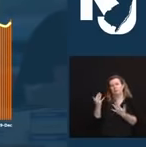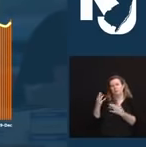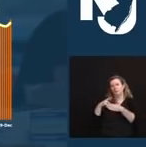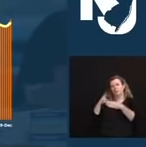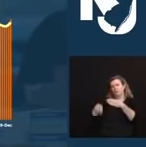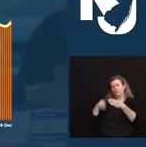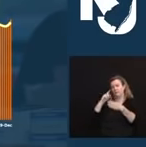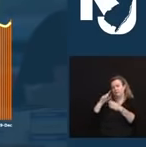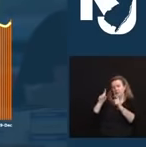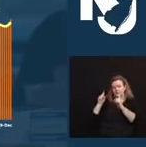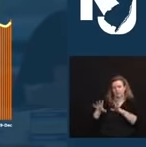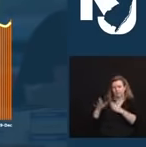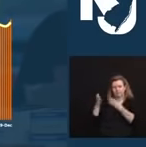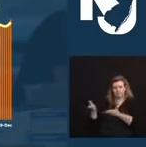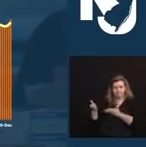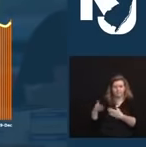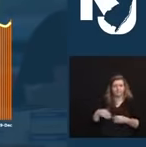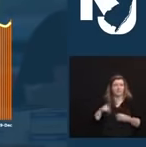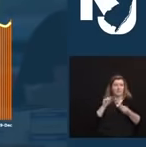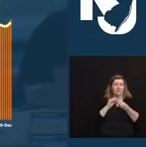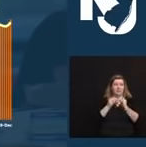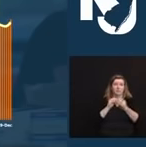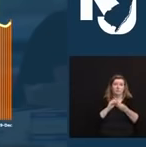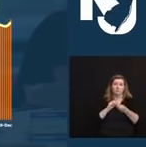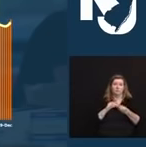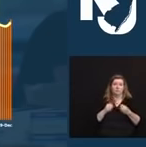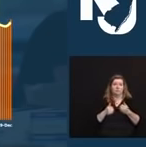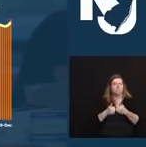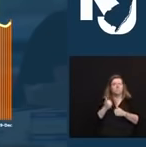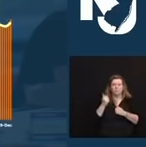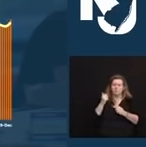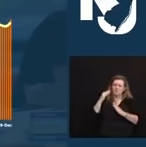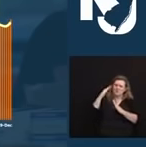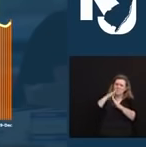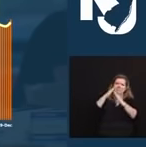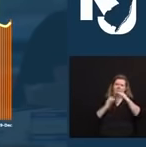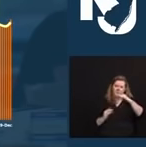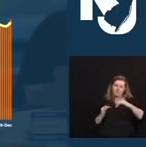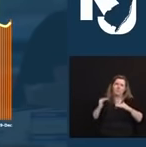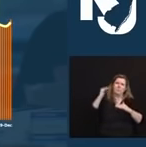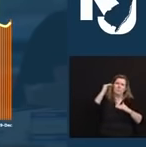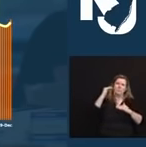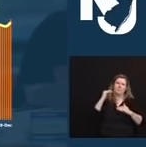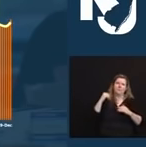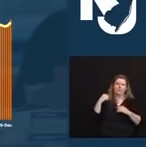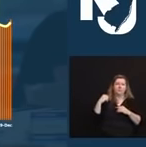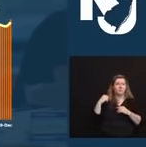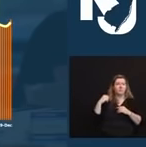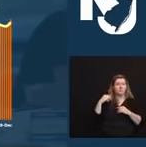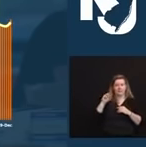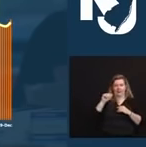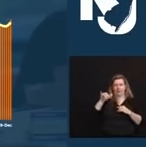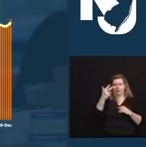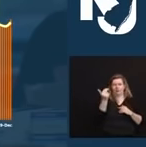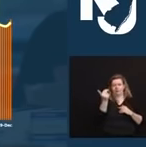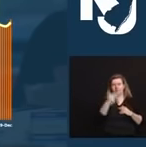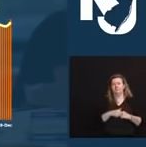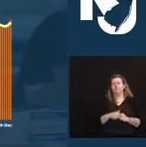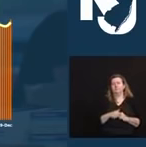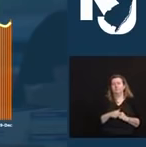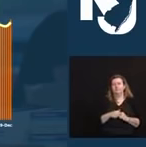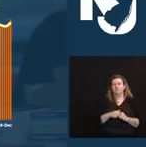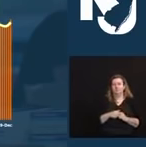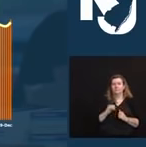way, is our highest number since May 13th. Remember, 3,841. Our peak was 8